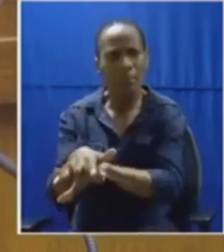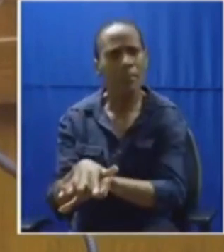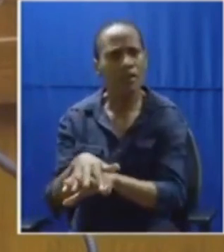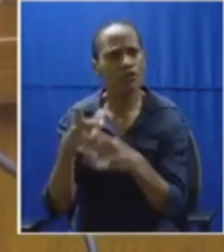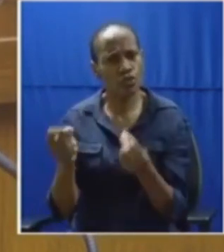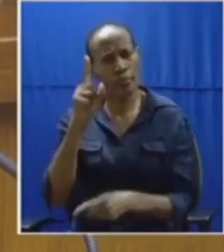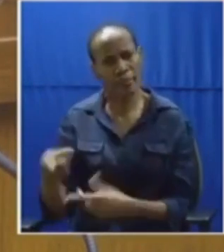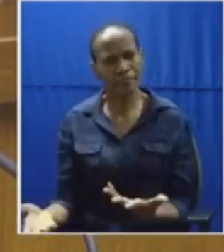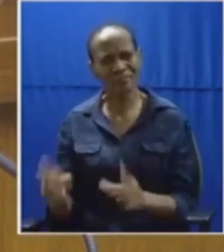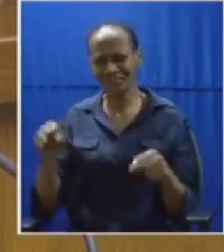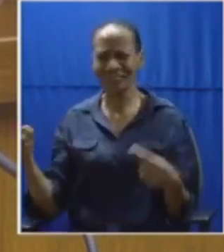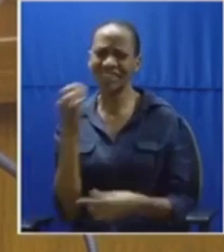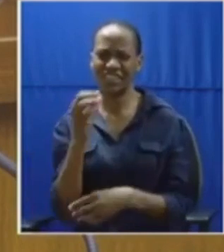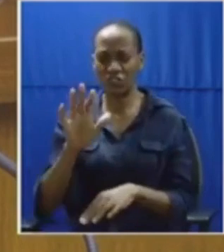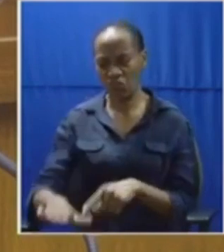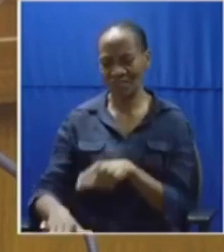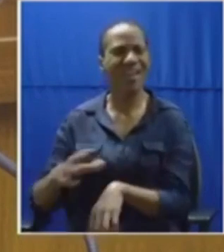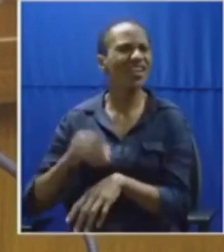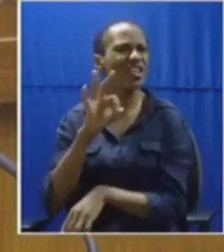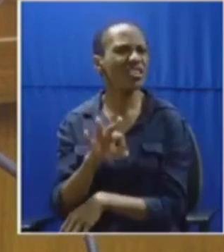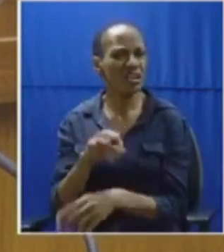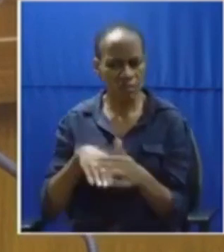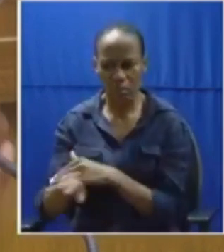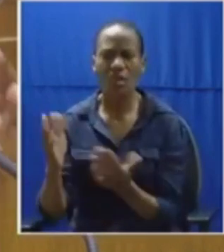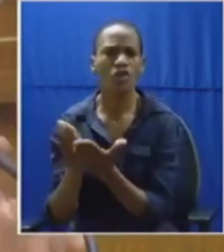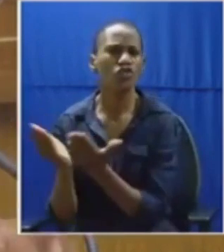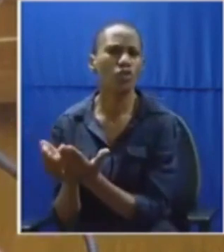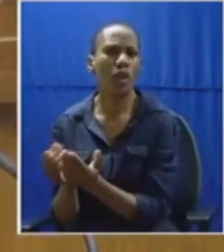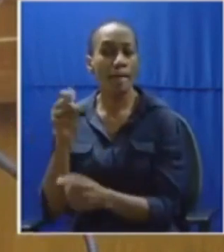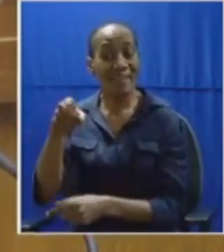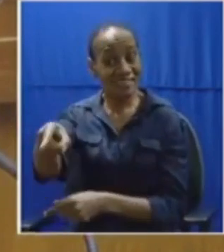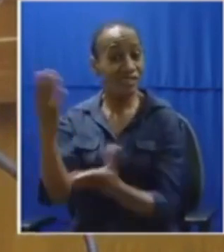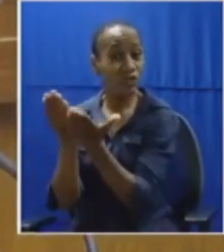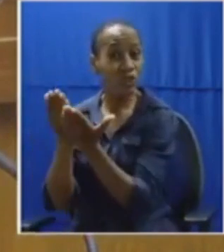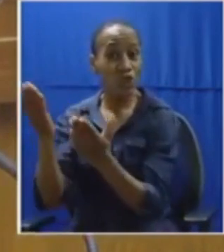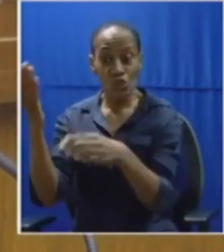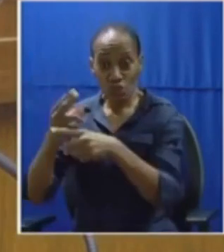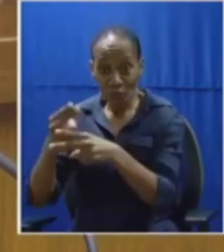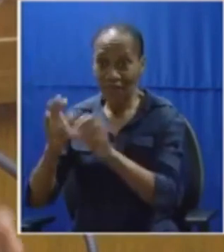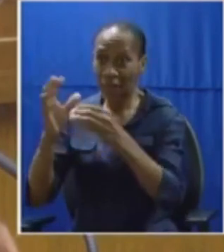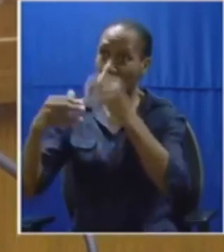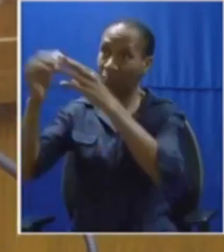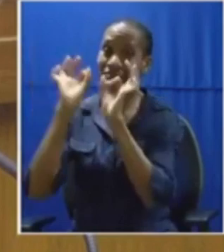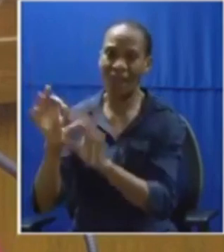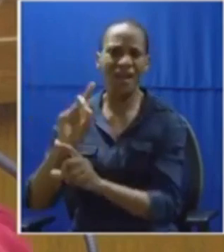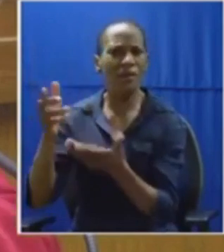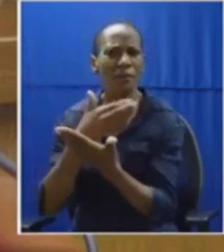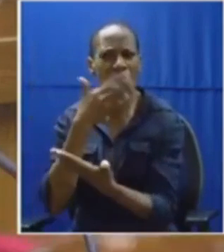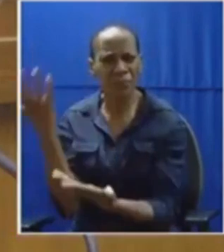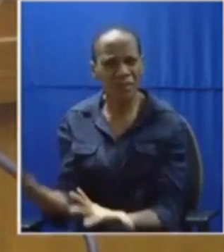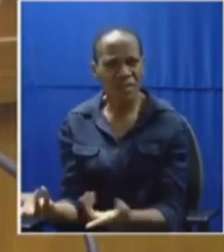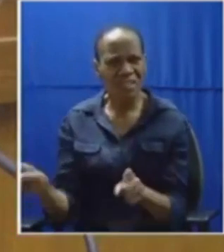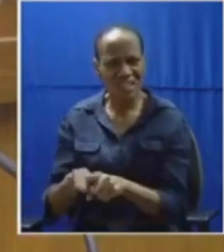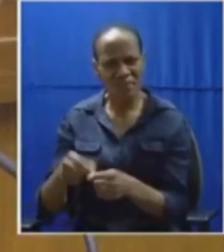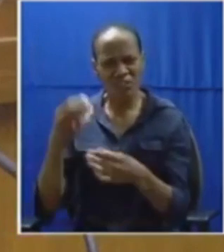you cannot take three year olds to schools which have got pit toilets you are just sending them to a death